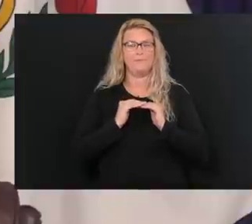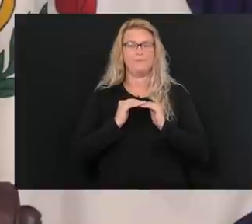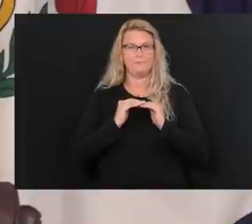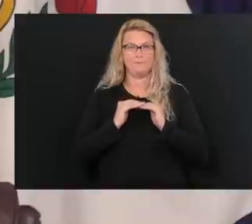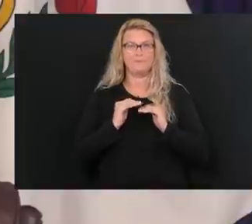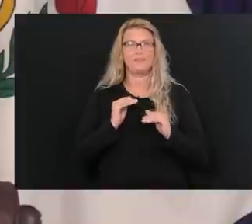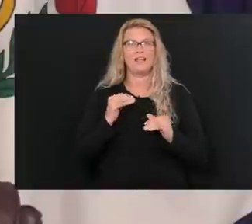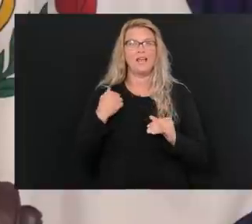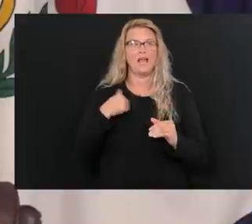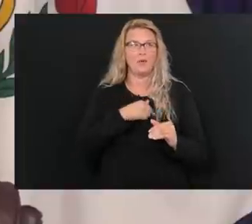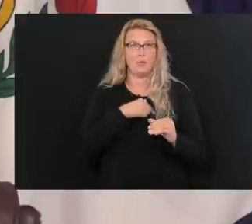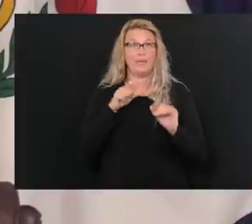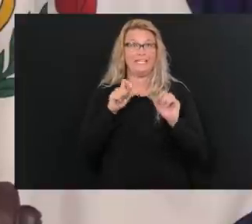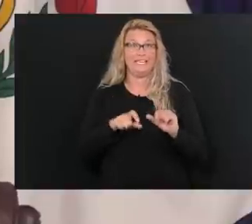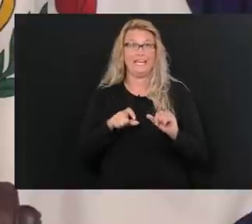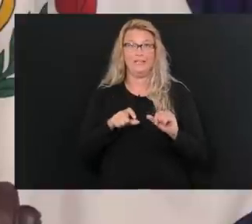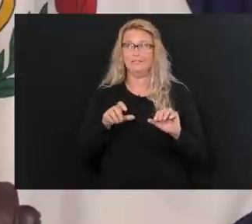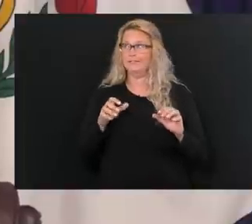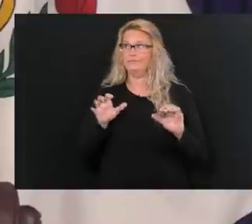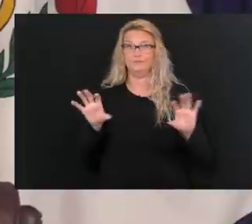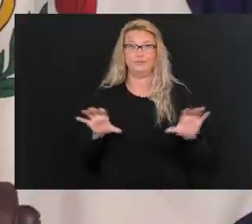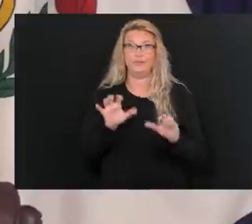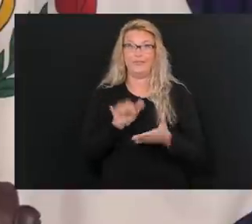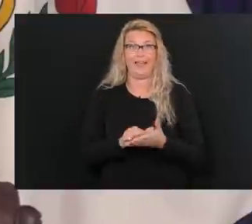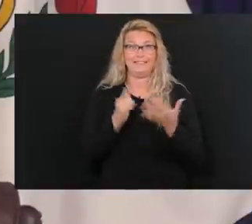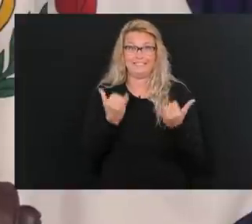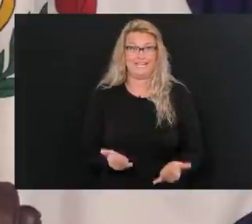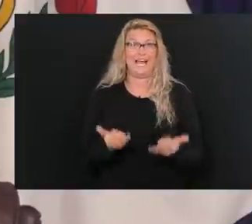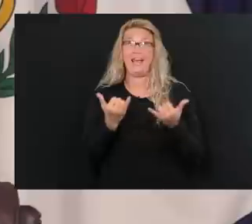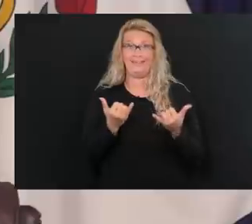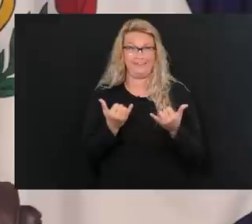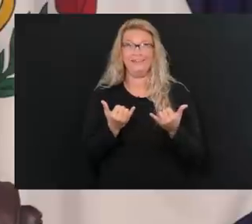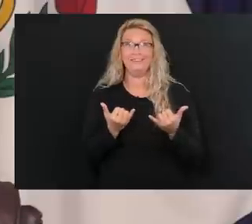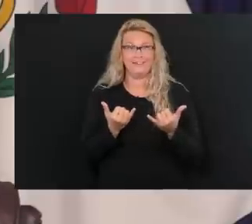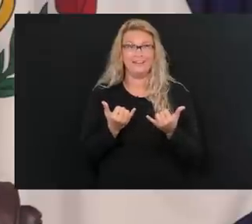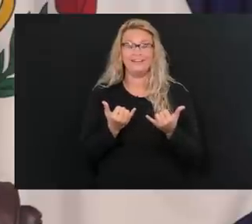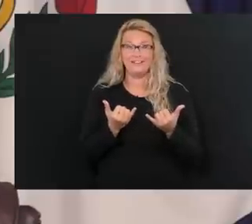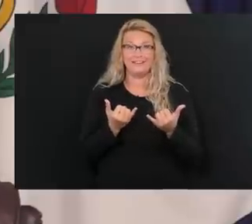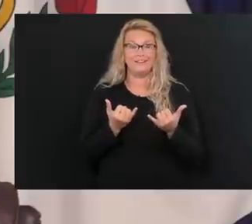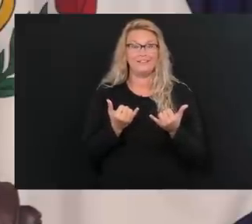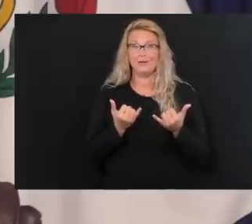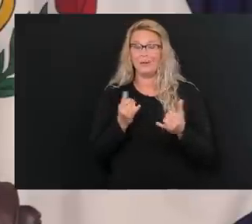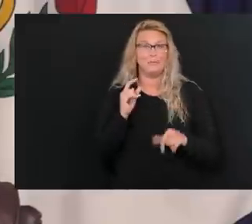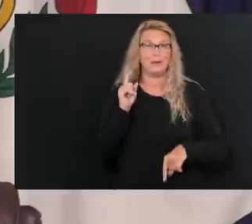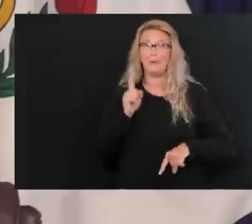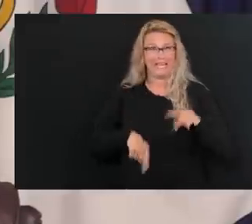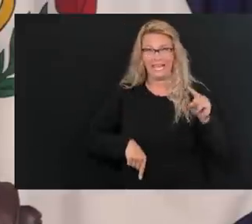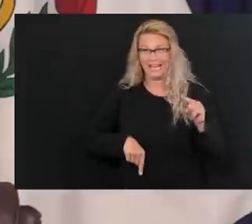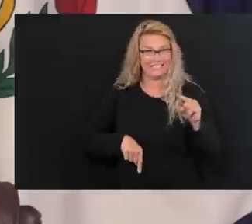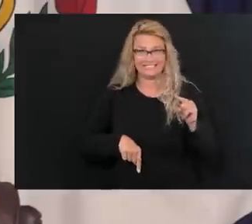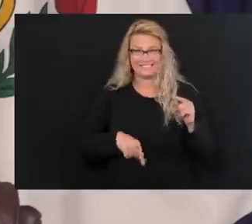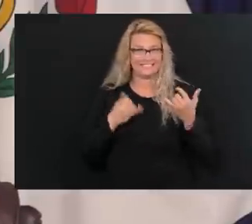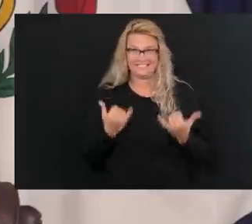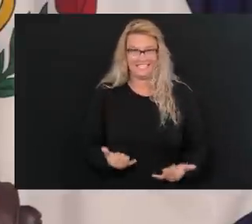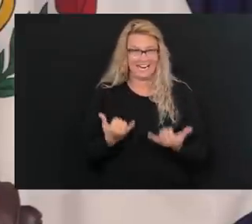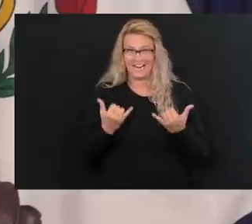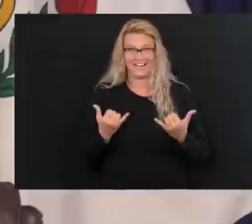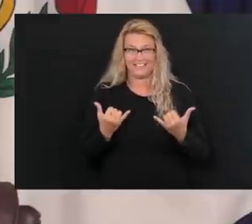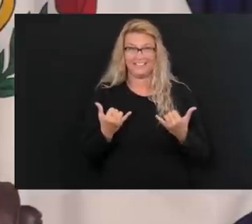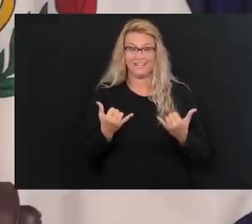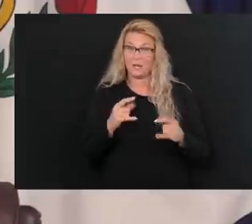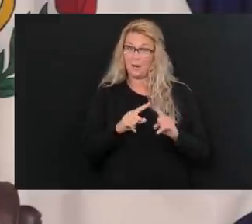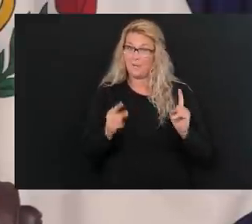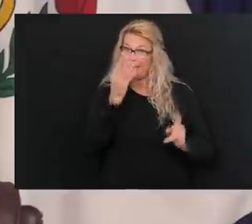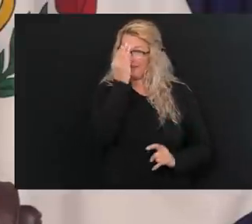me, we need to be there this afternoon. We, you know, and, and we won't be there this afternoon, but I'm